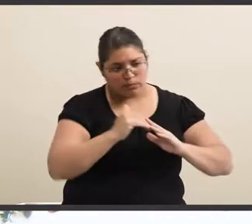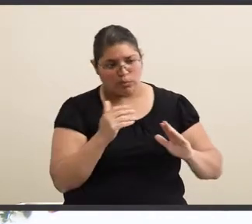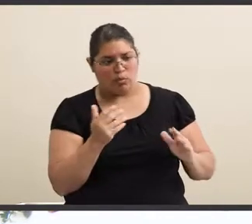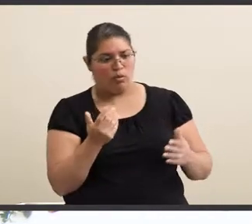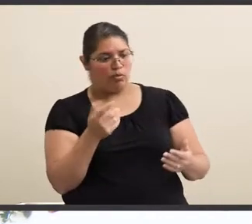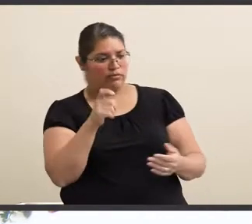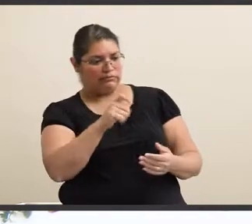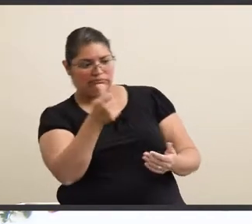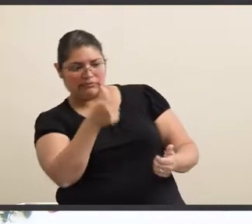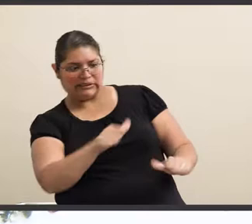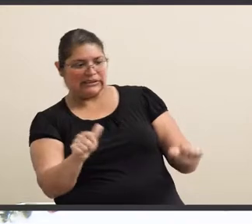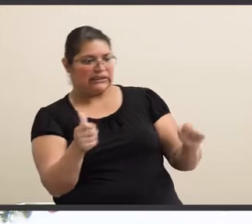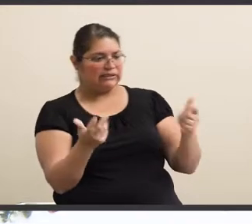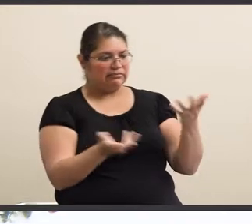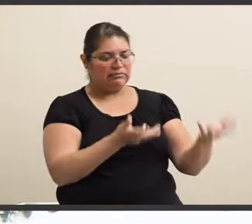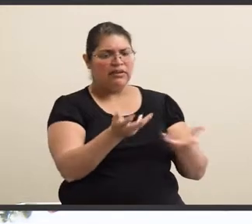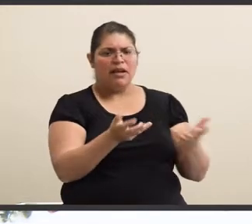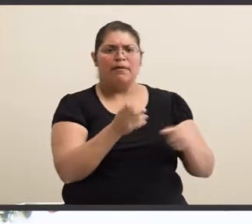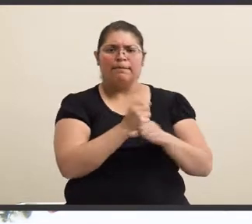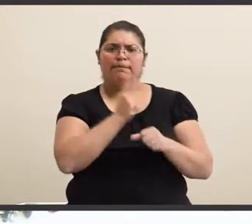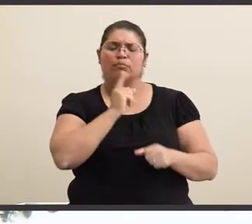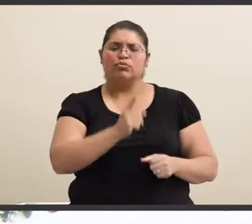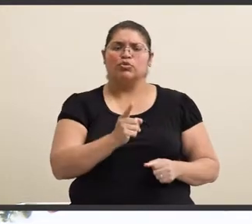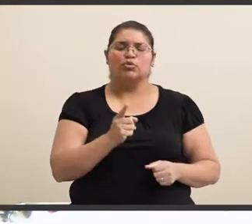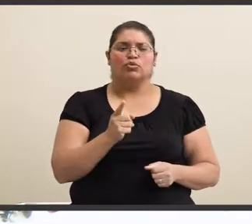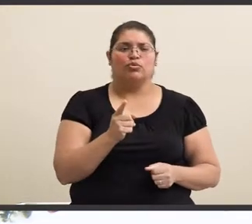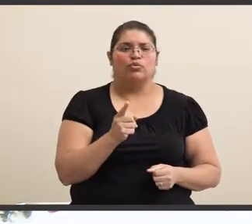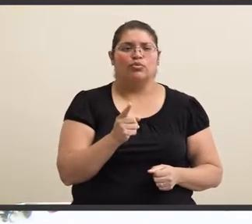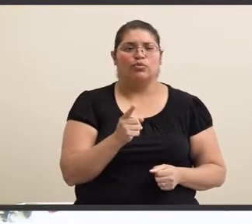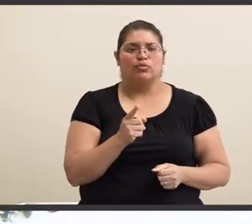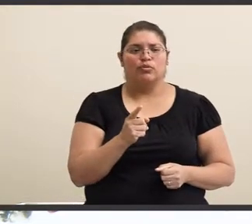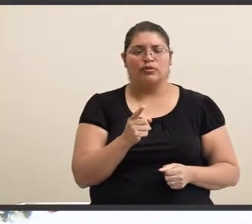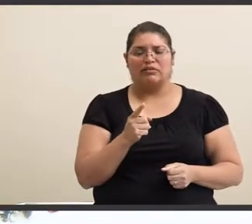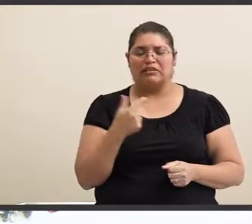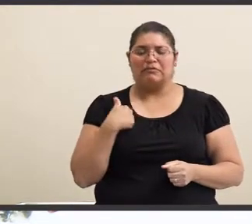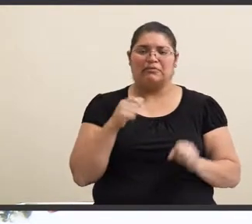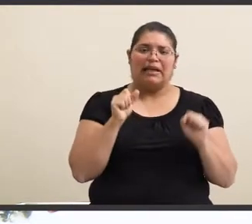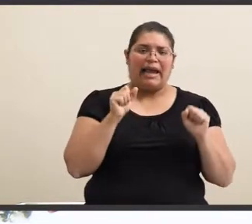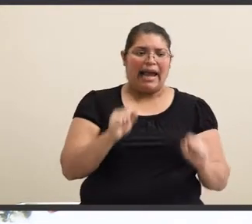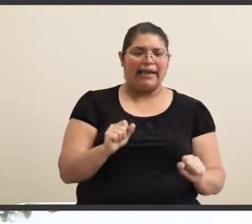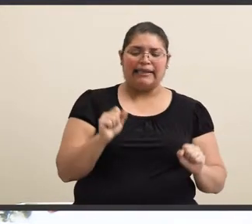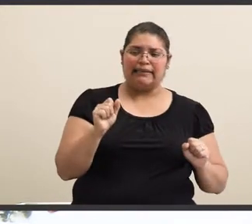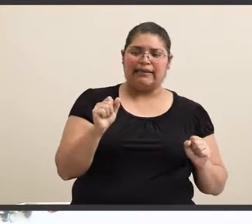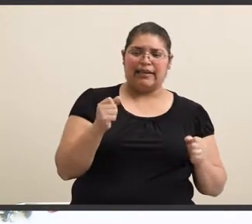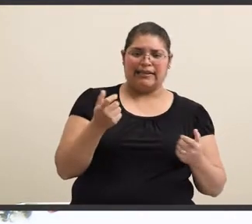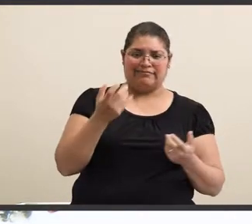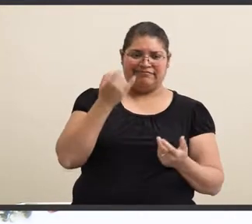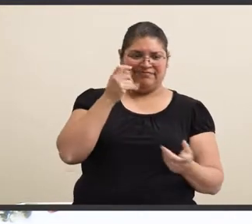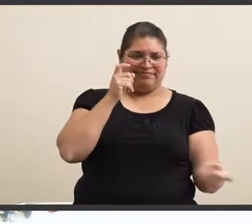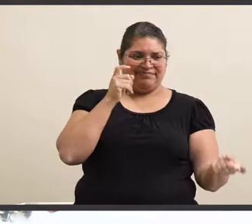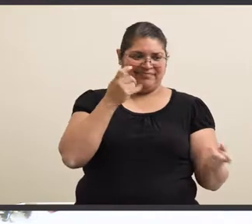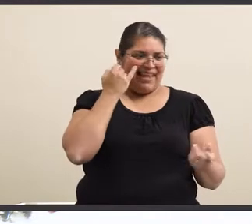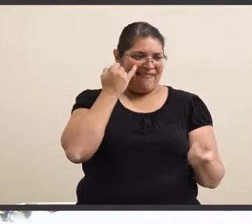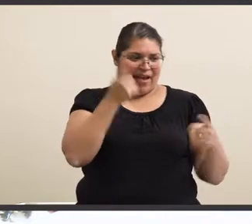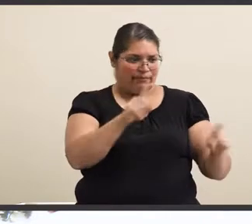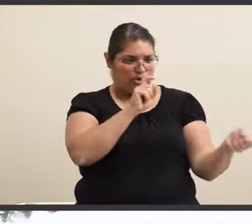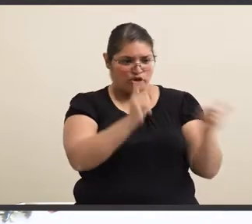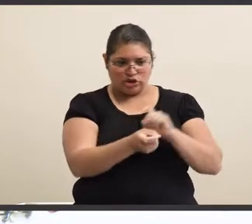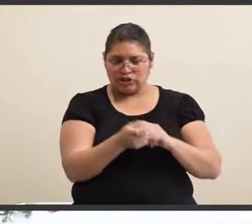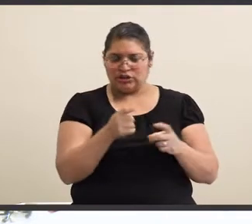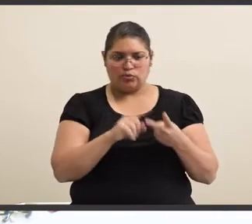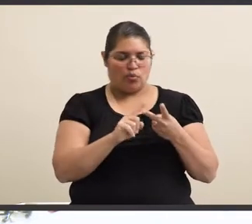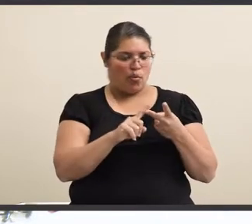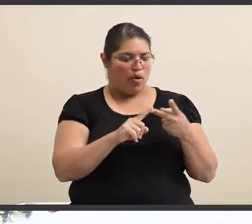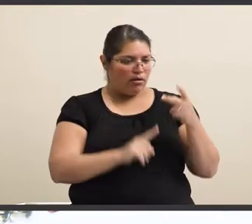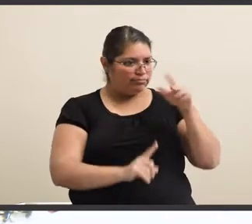And, you know, just making sure that we can come to you if anything change so we can keep